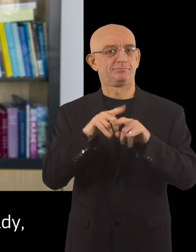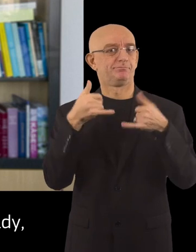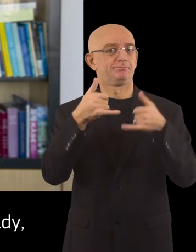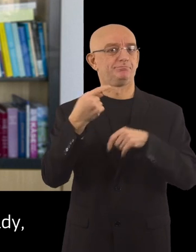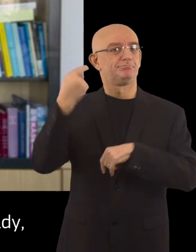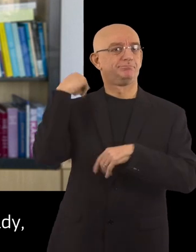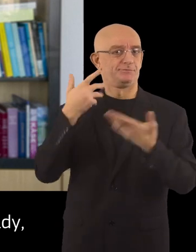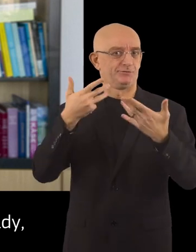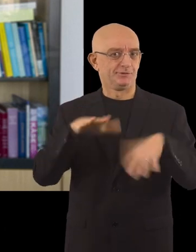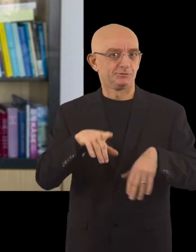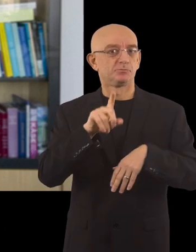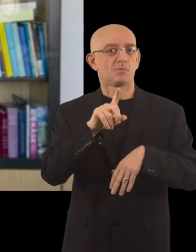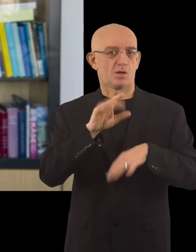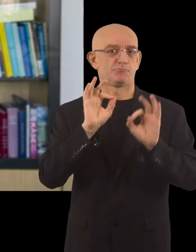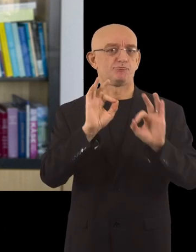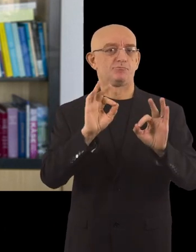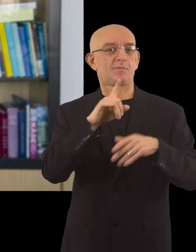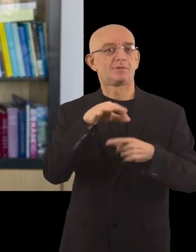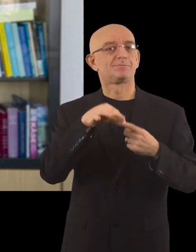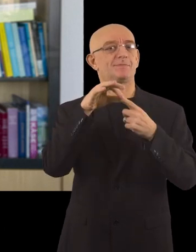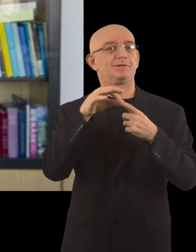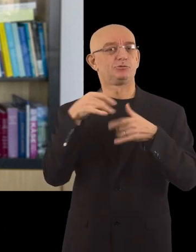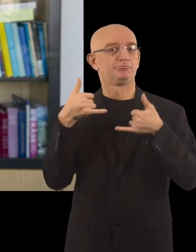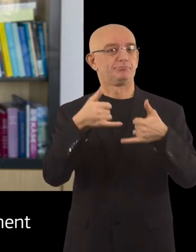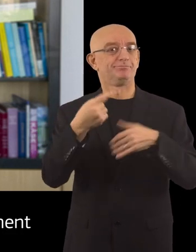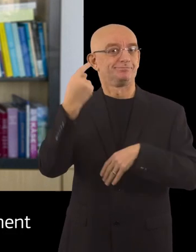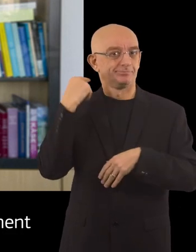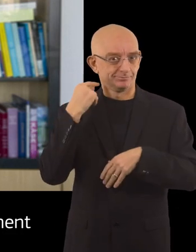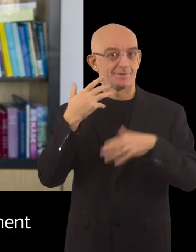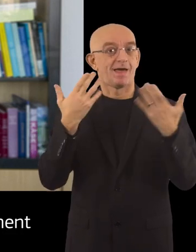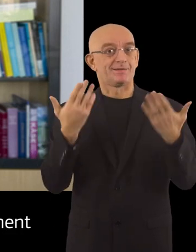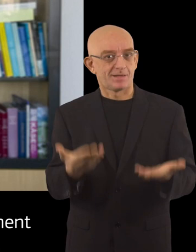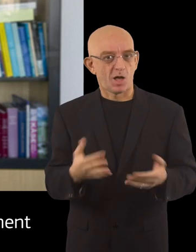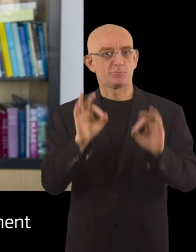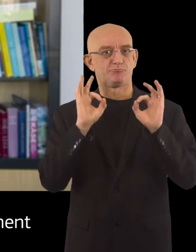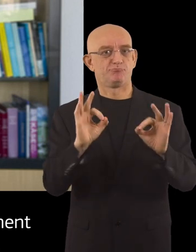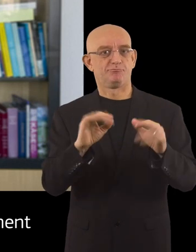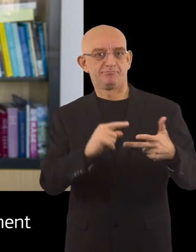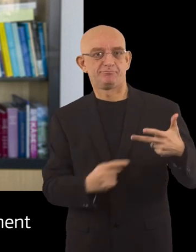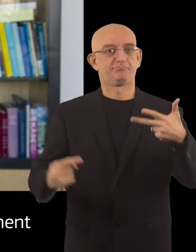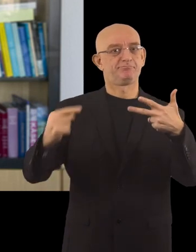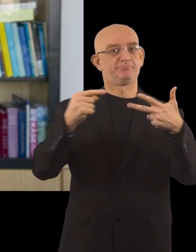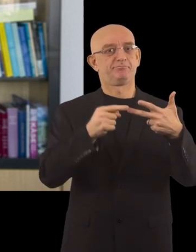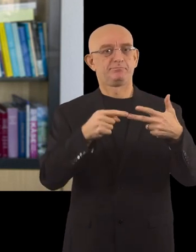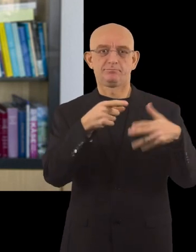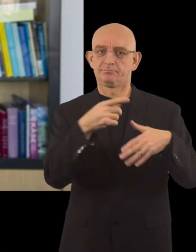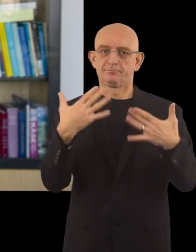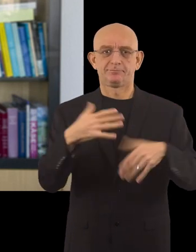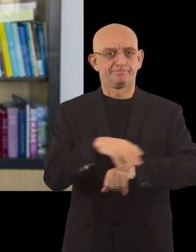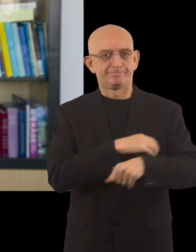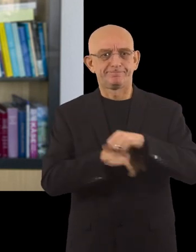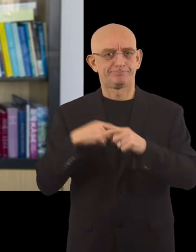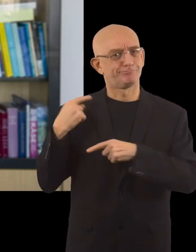city has been rewarded already a special mention a few years ago. It is now rewarded for its strong commitment to accessibility